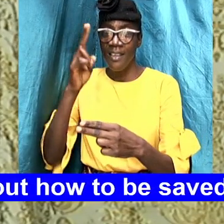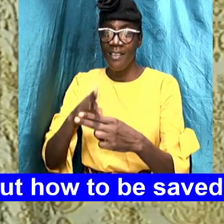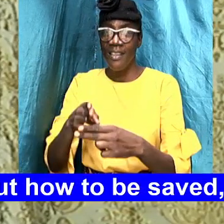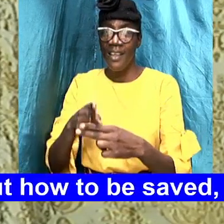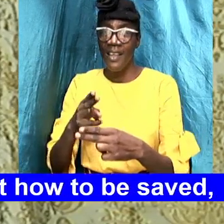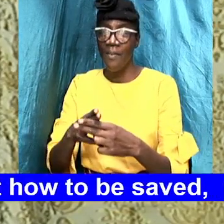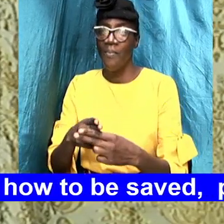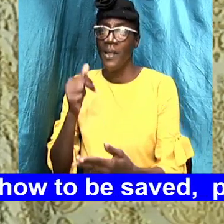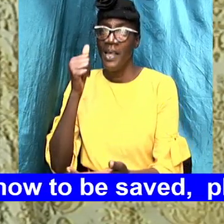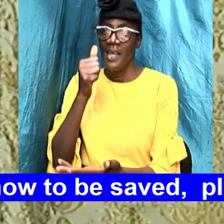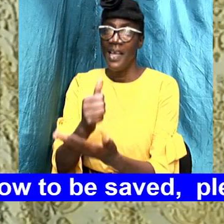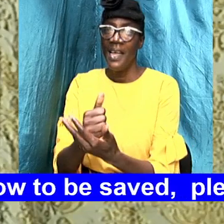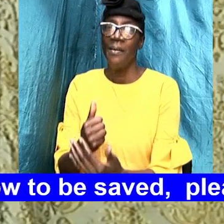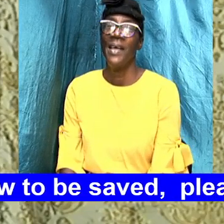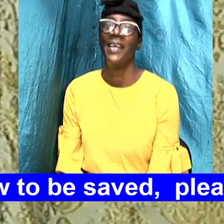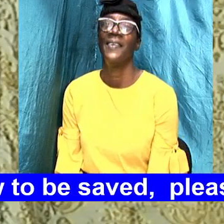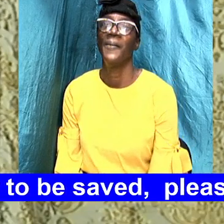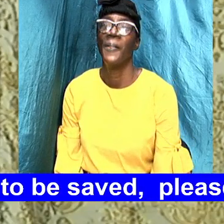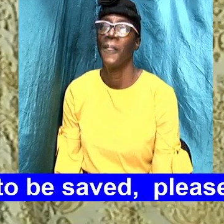Amen